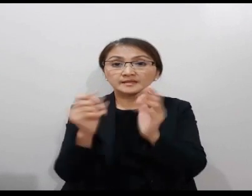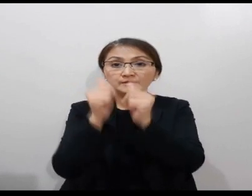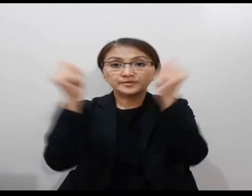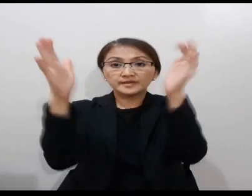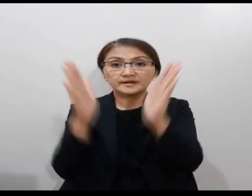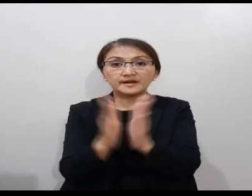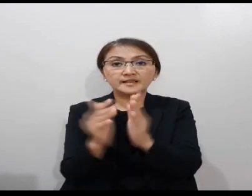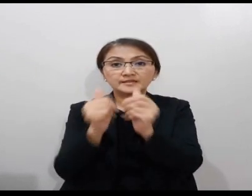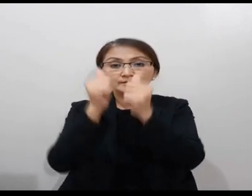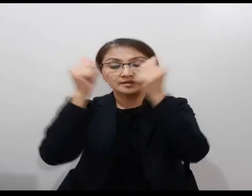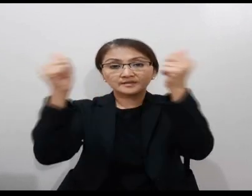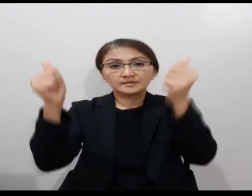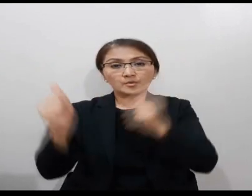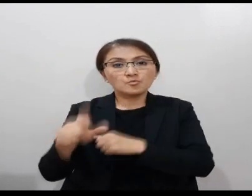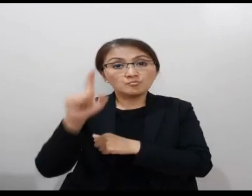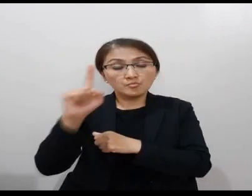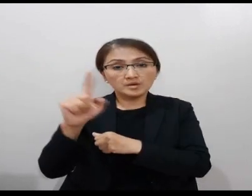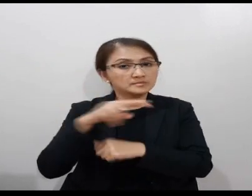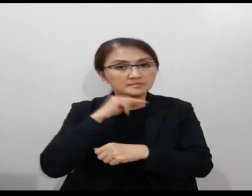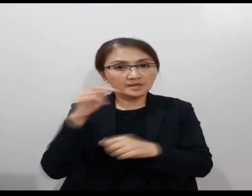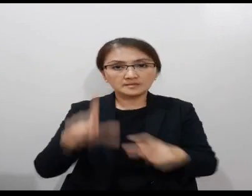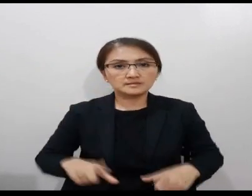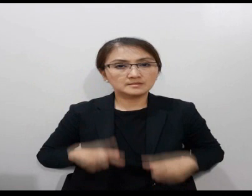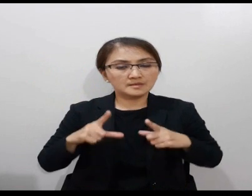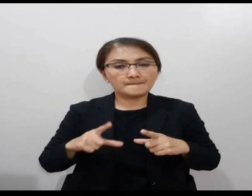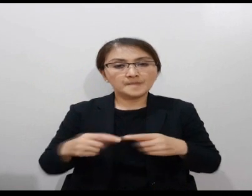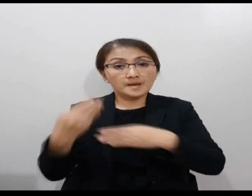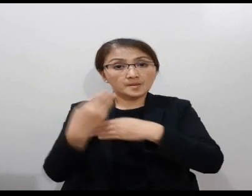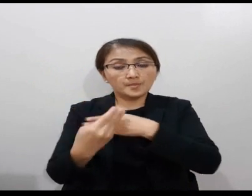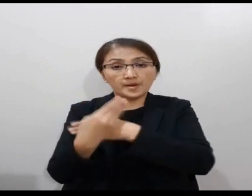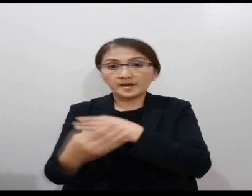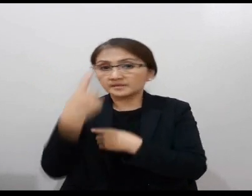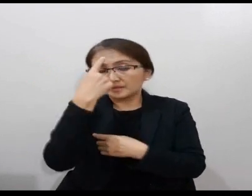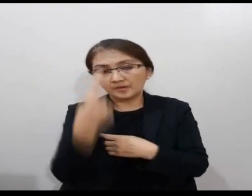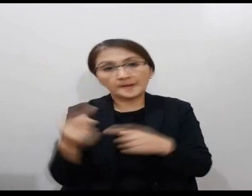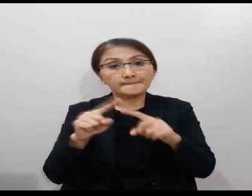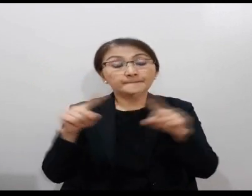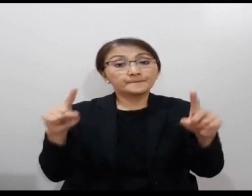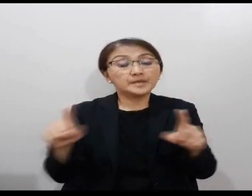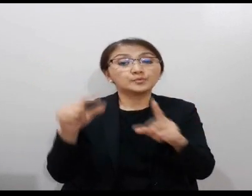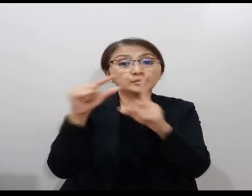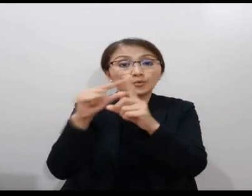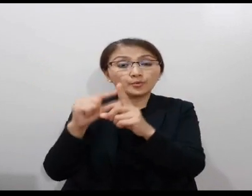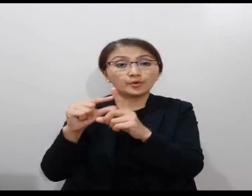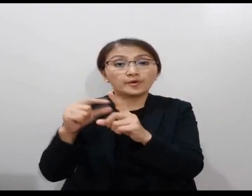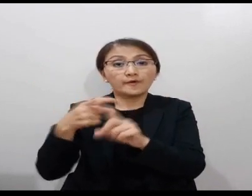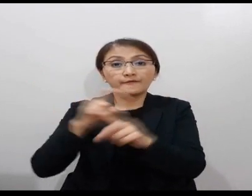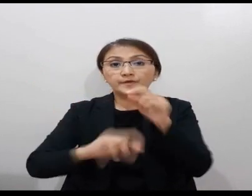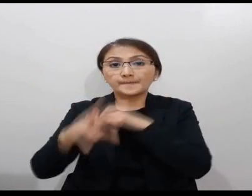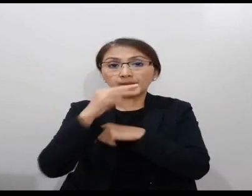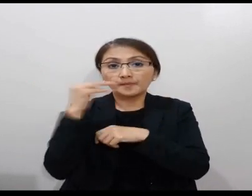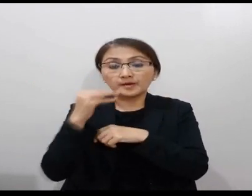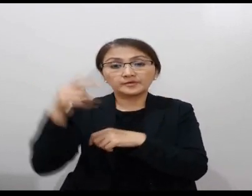Alleluia, Alleluia. One does not live on bread alone, but by every word that comes forth from the mouth